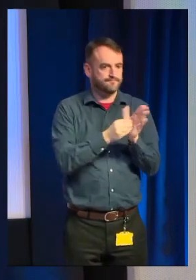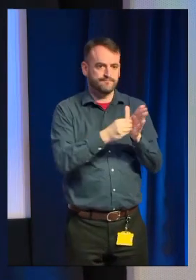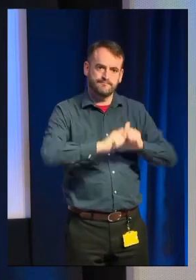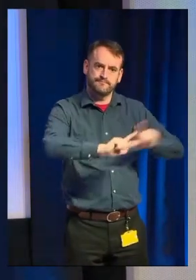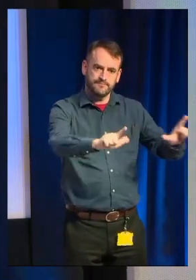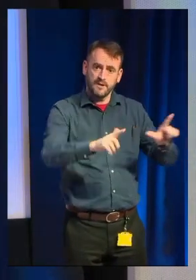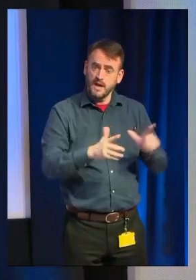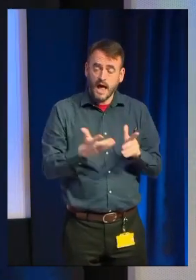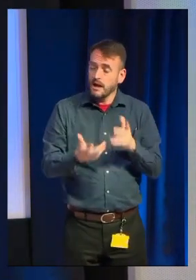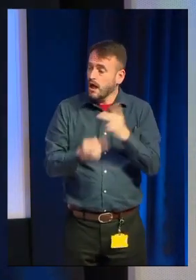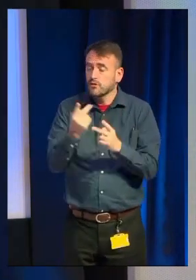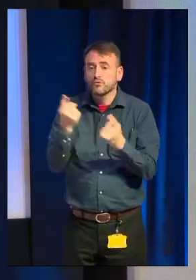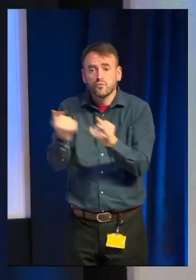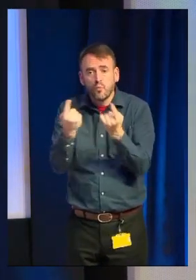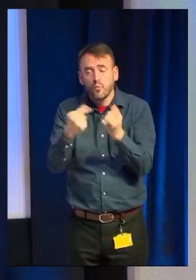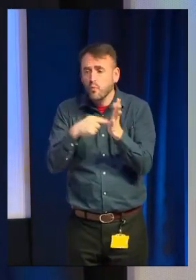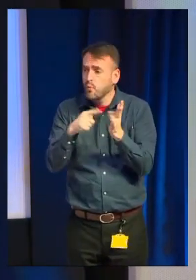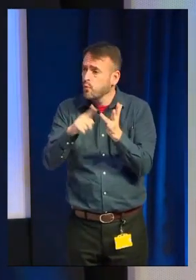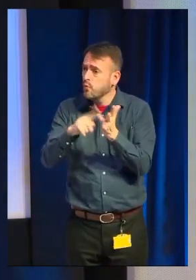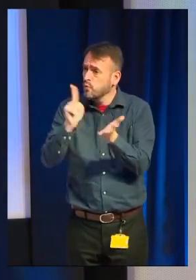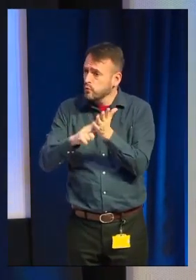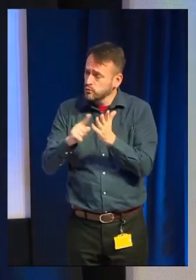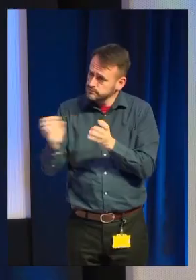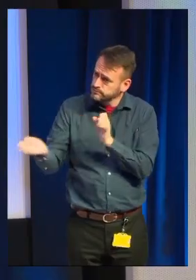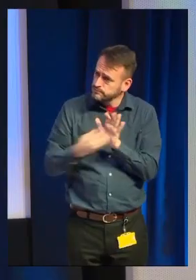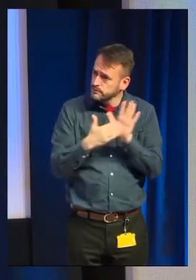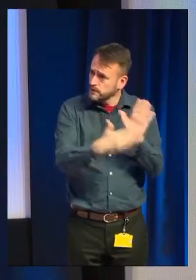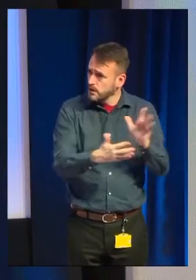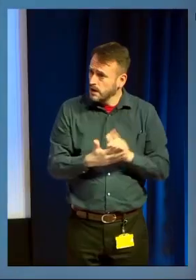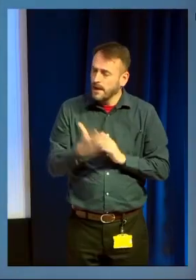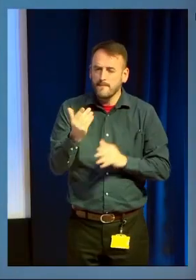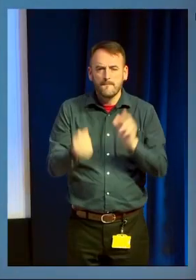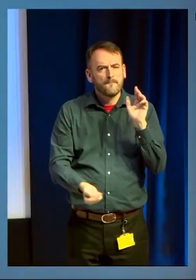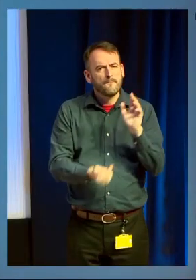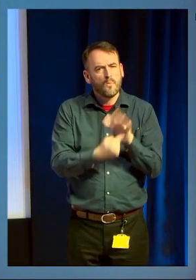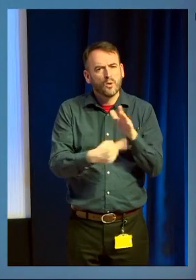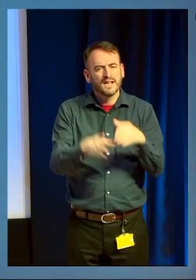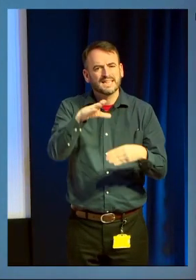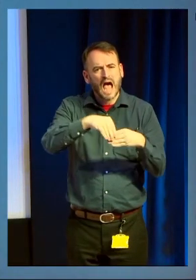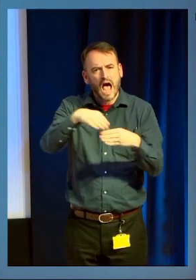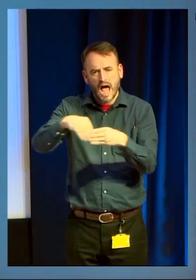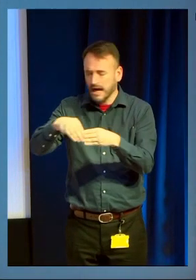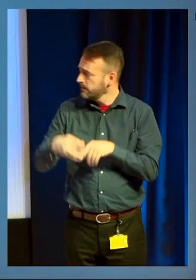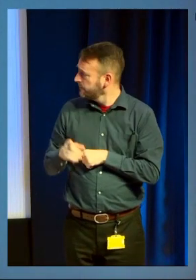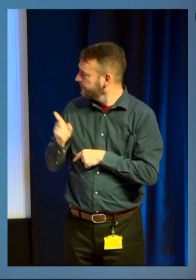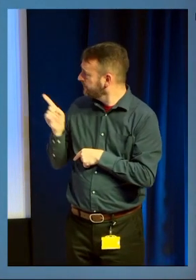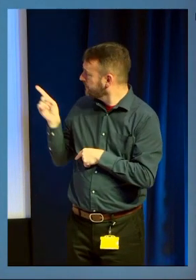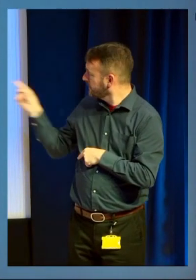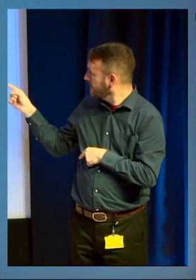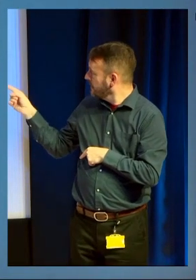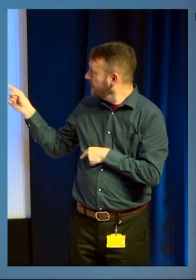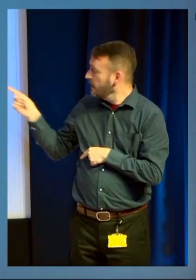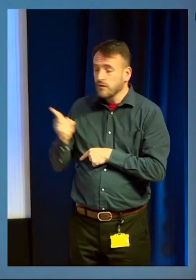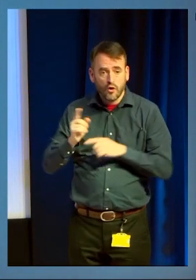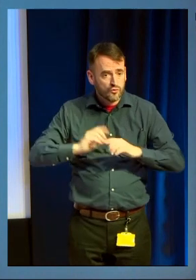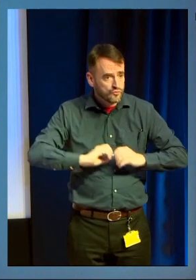Make sure you tag. Make sure. So what we've done here is a bundle with some other games on a post-apocalyptic management theme.